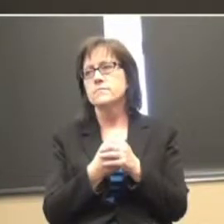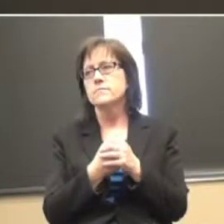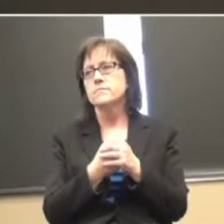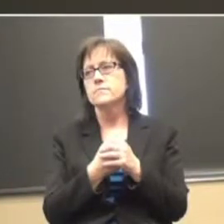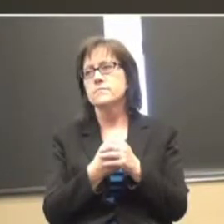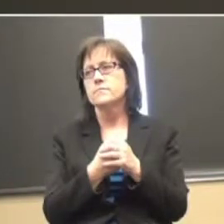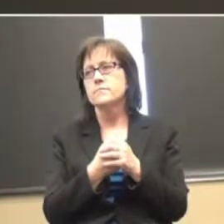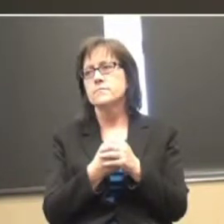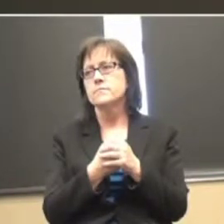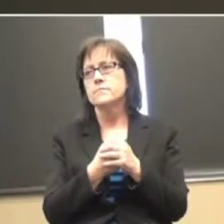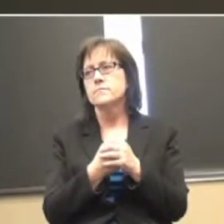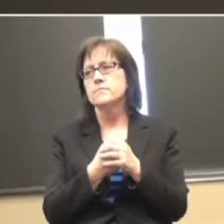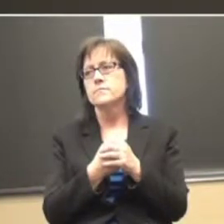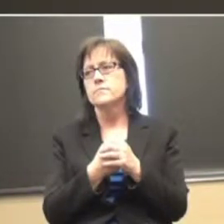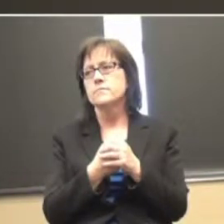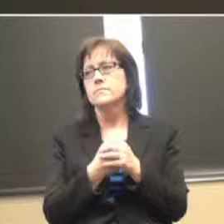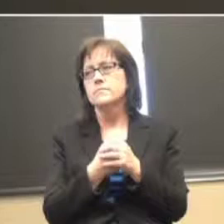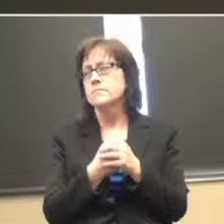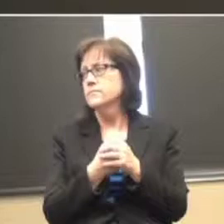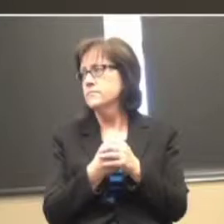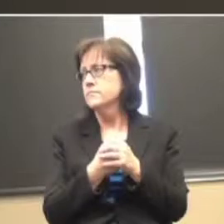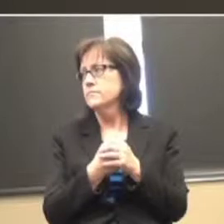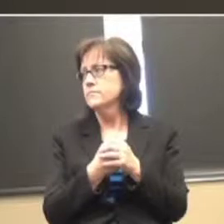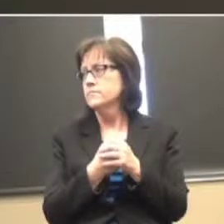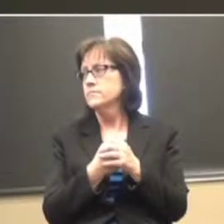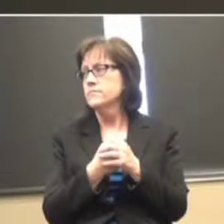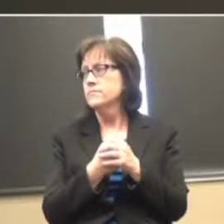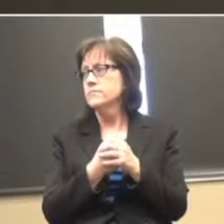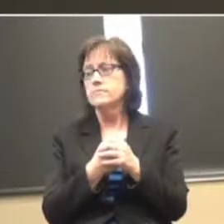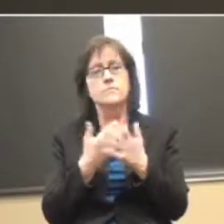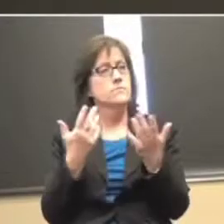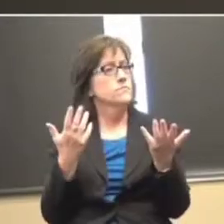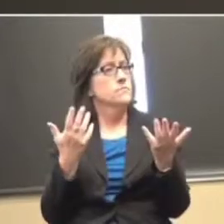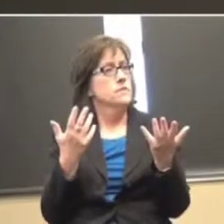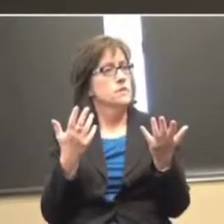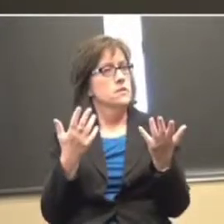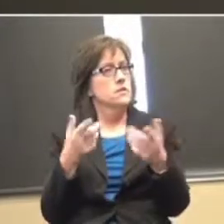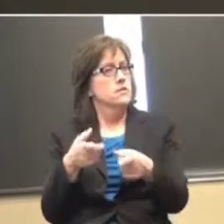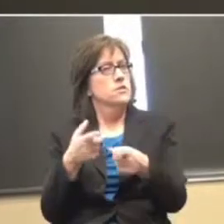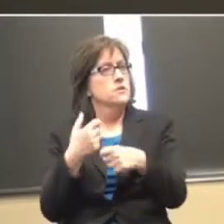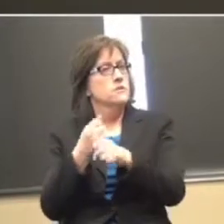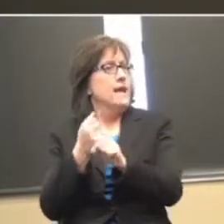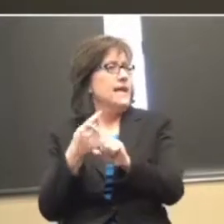All right. Does the mirror make any difference? What would we like them to look like?